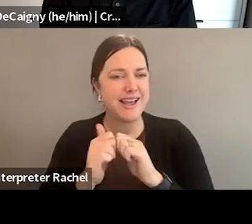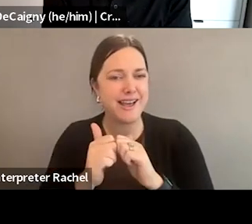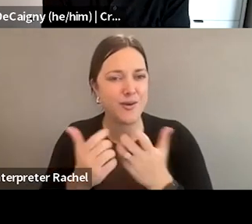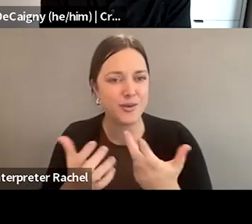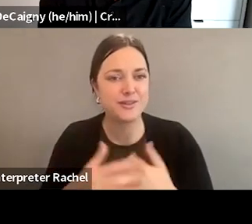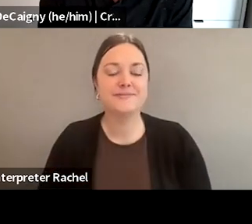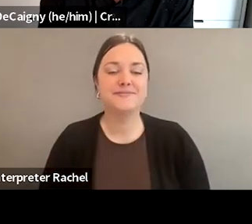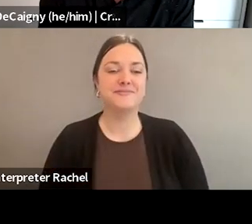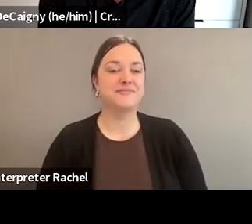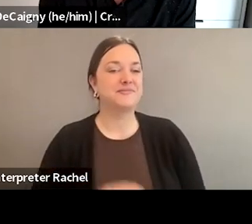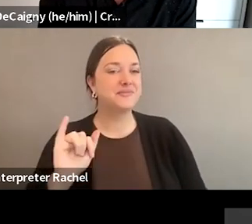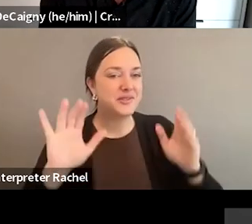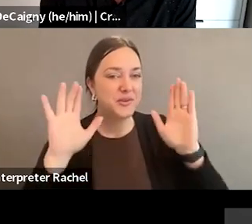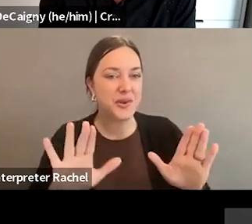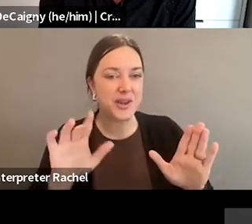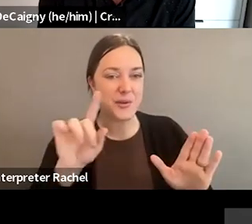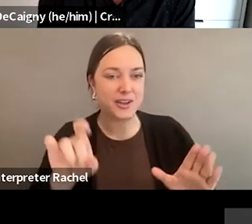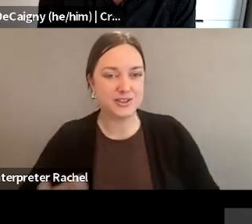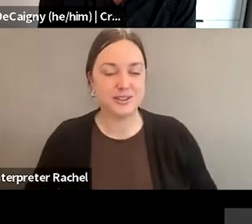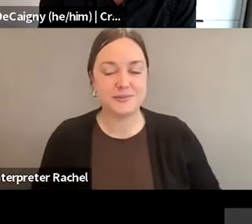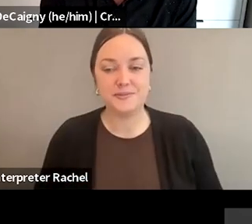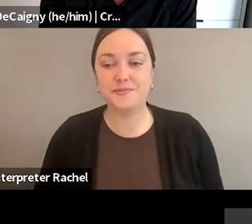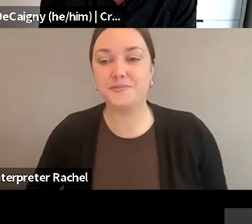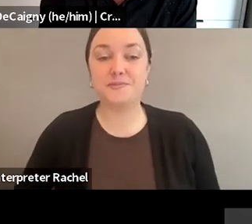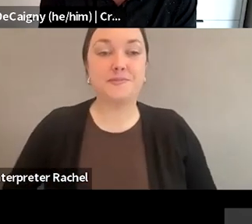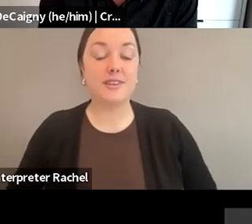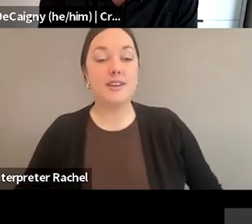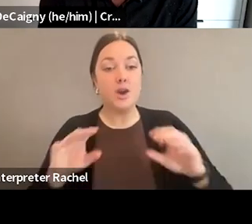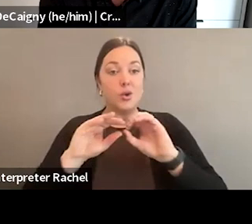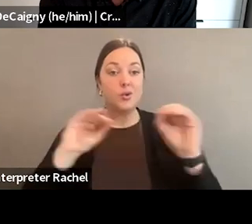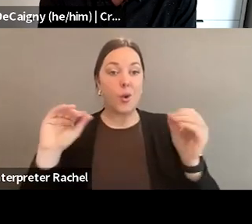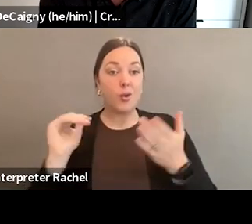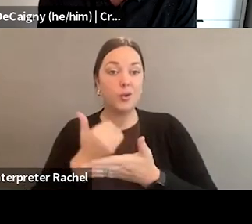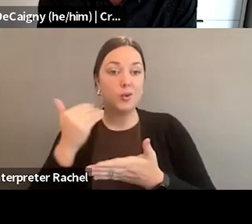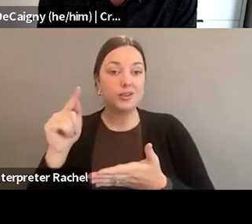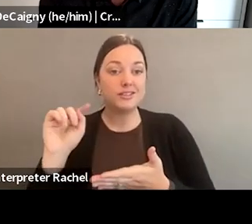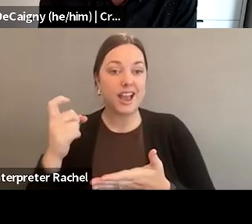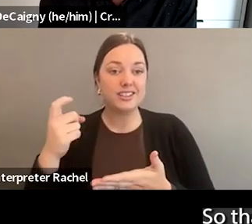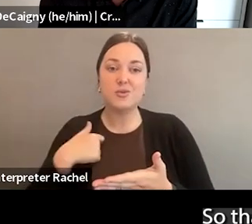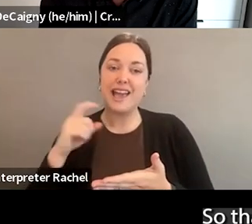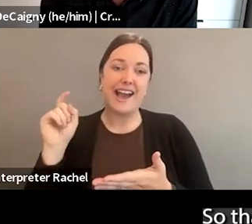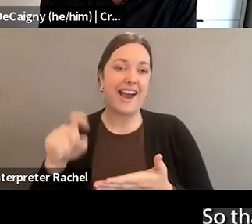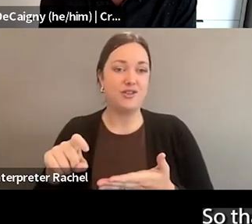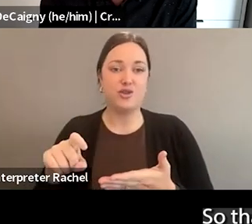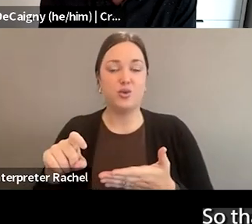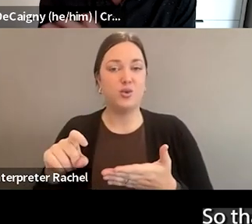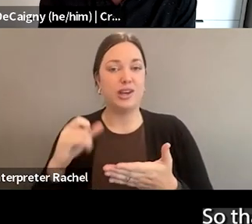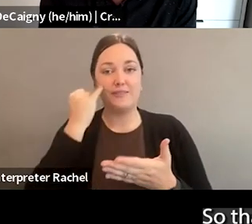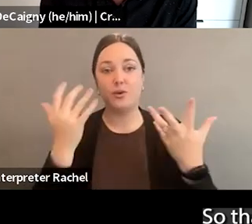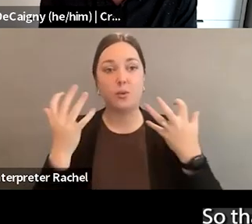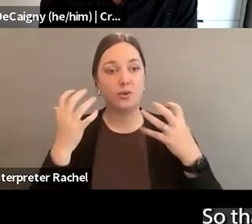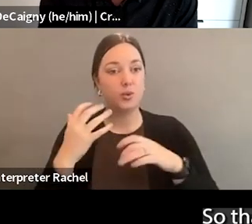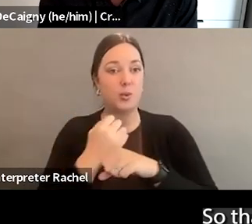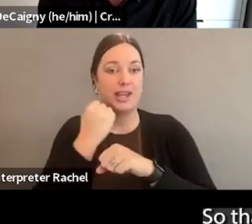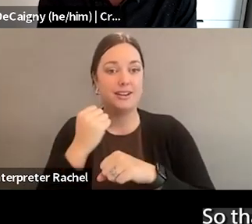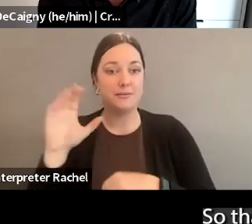That's a great question. Well, I think the no new taxes was kind of a non-starter if we wanted to win at the ballot. So that's a very common, as we